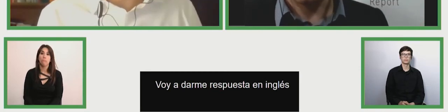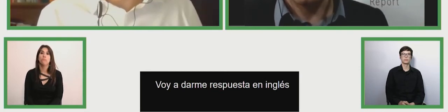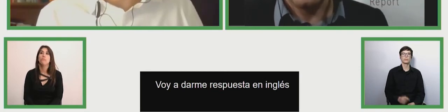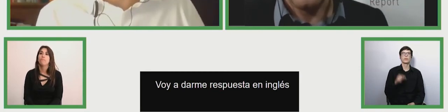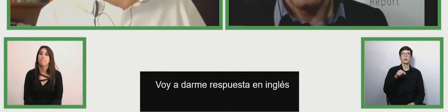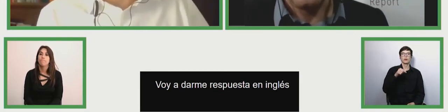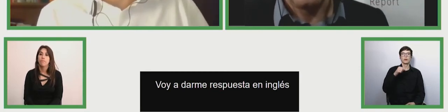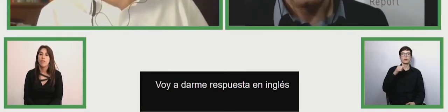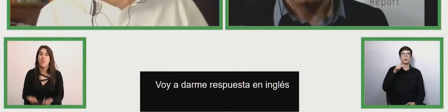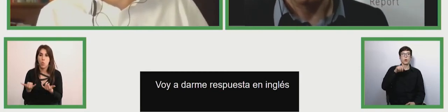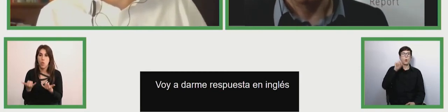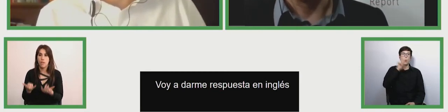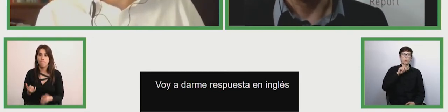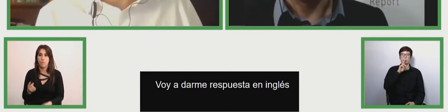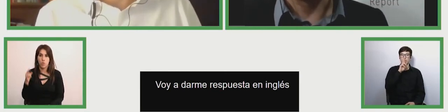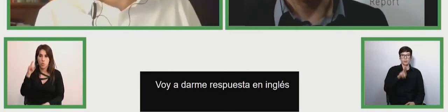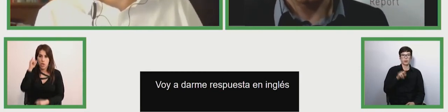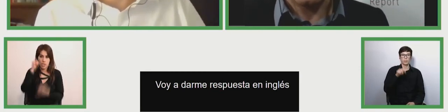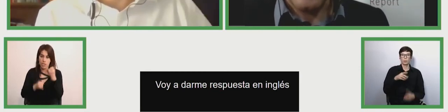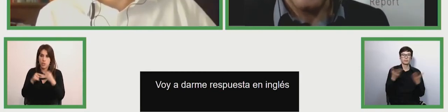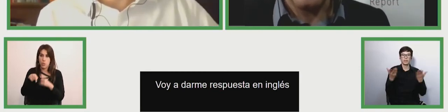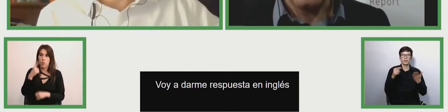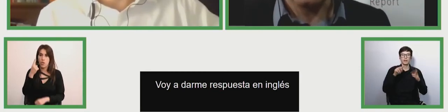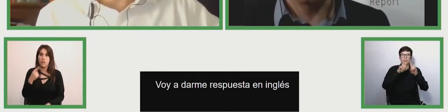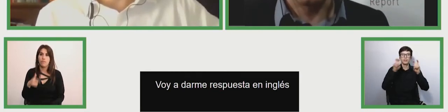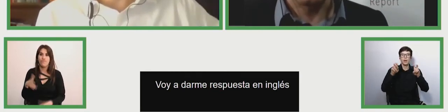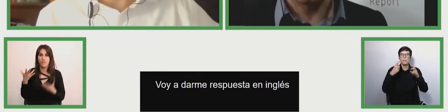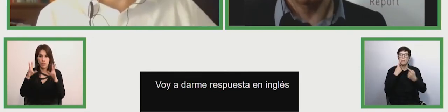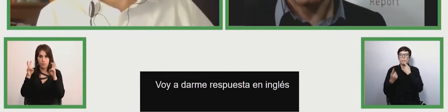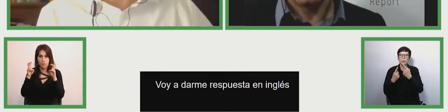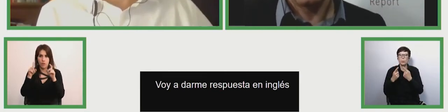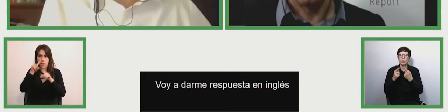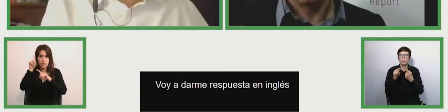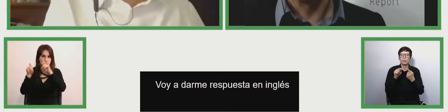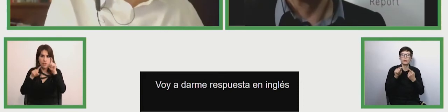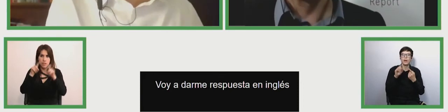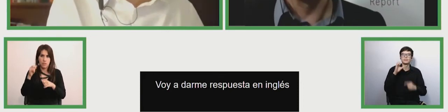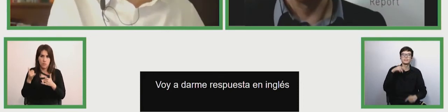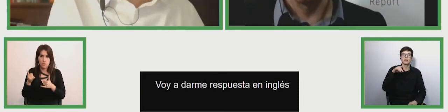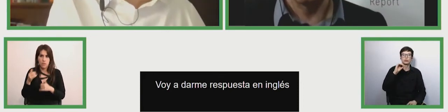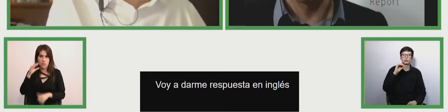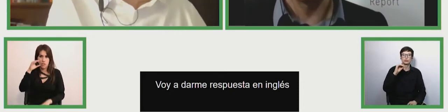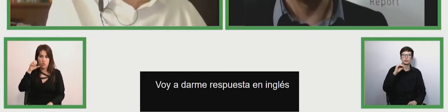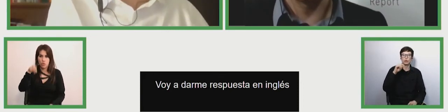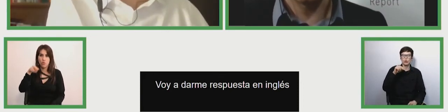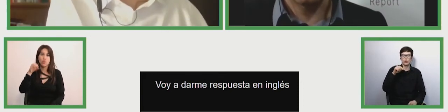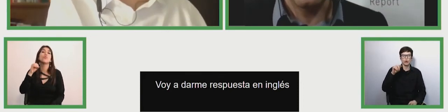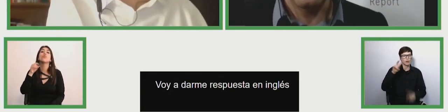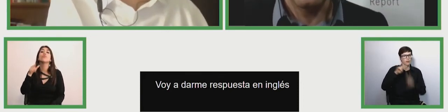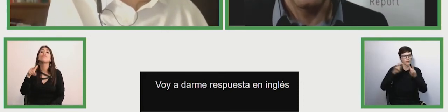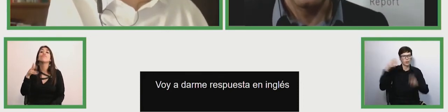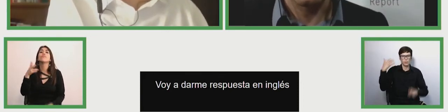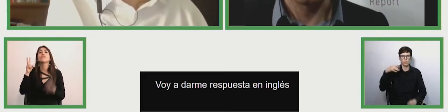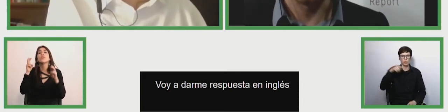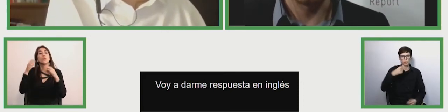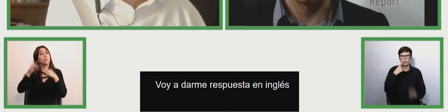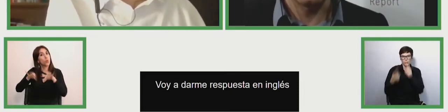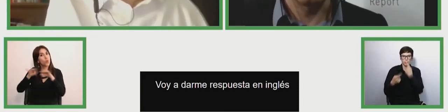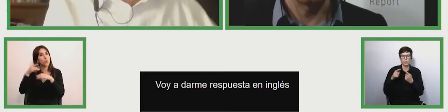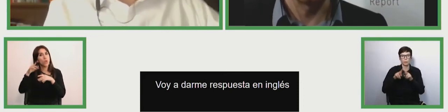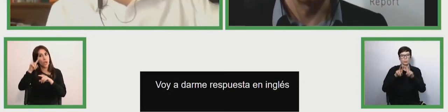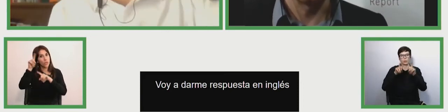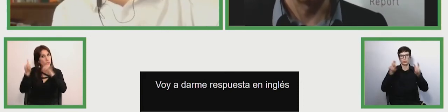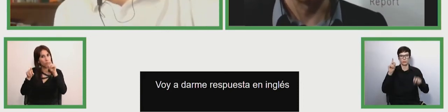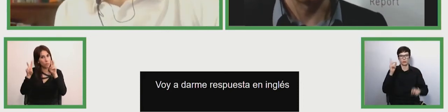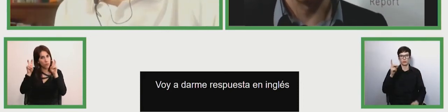are highly and strongly encouraged to use the questions that have been developed by